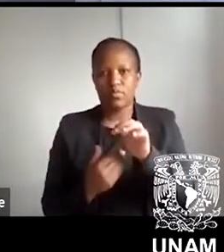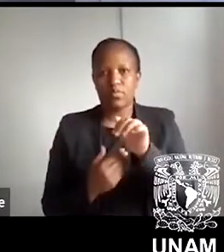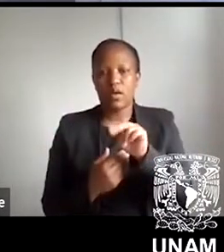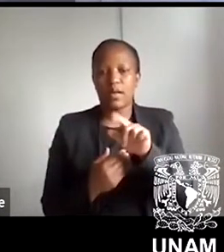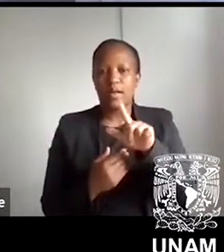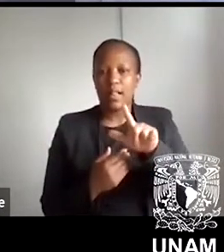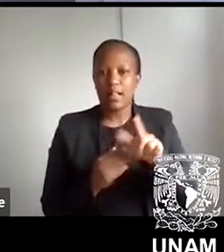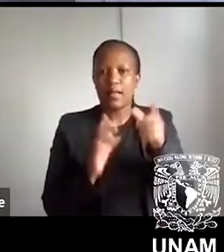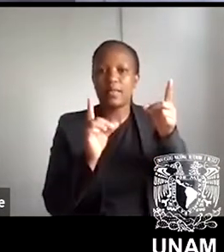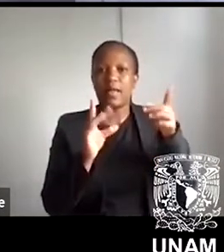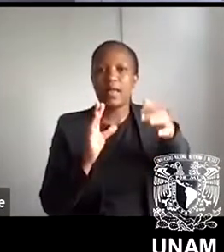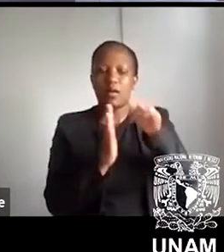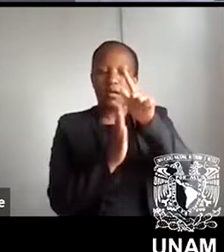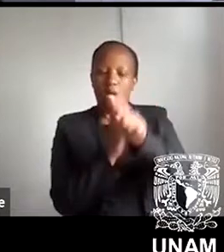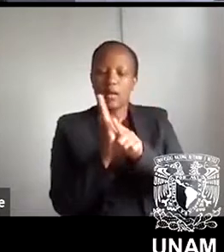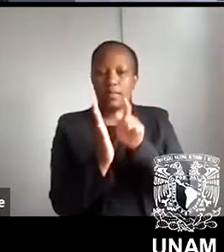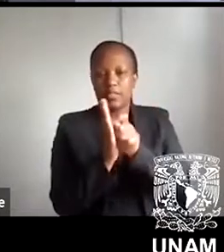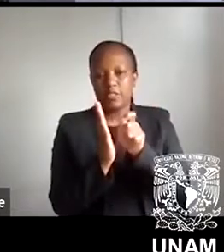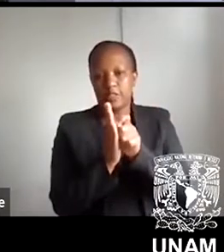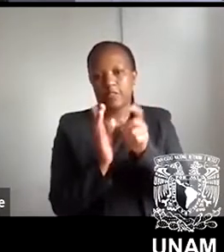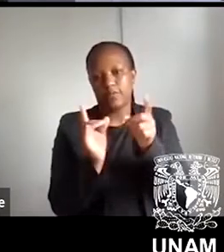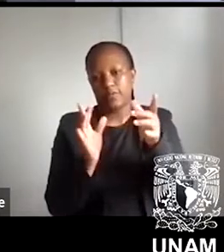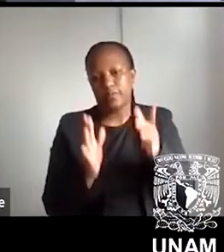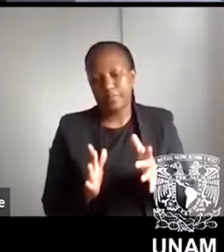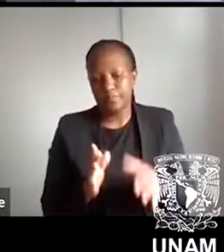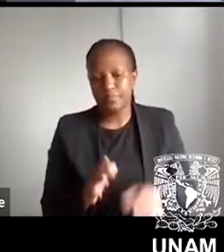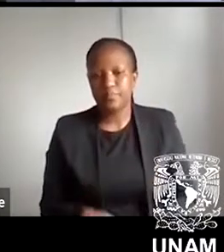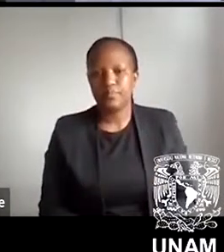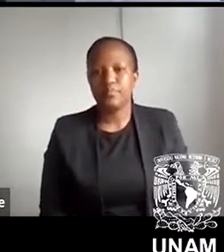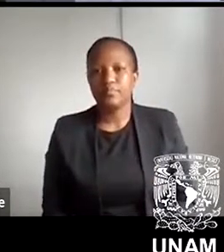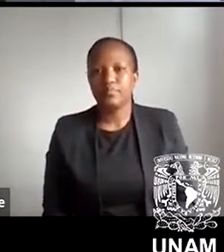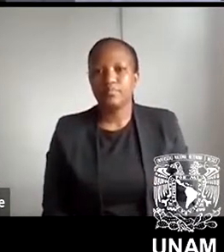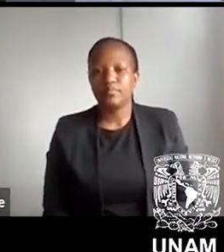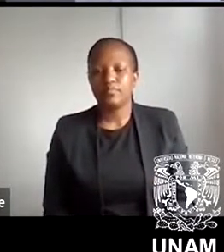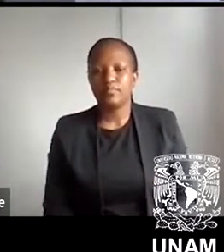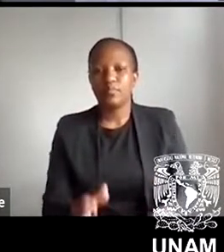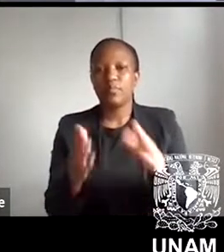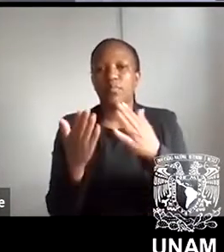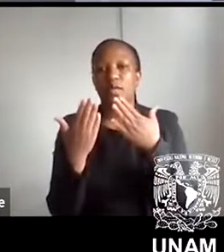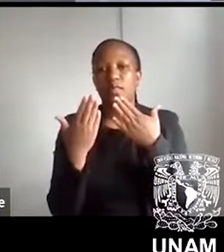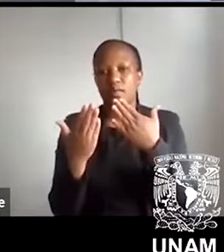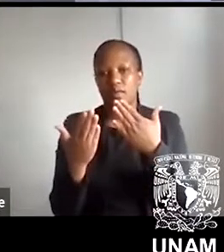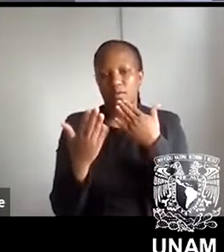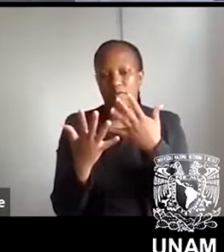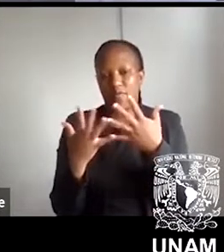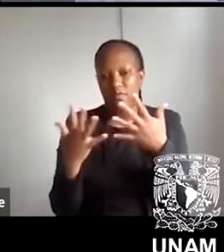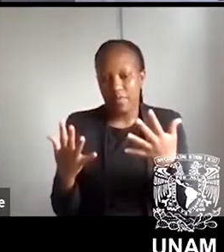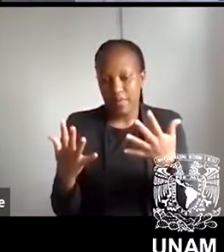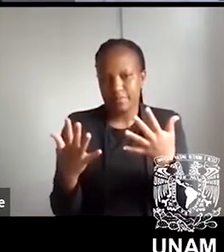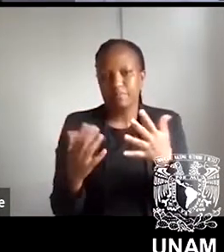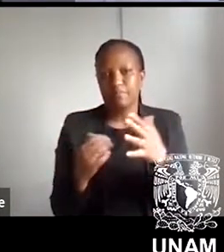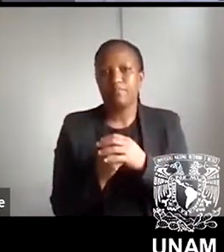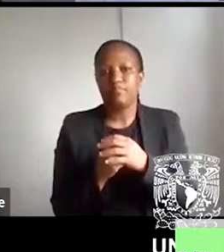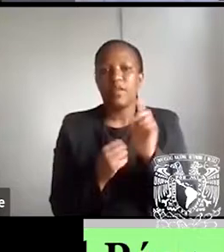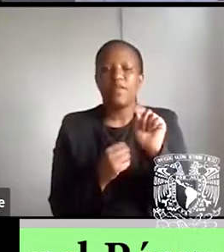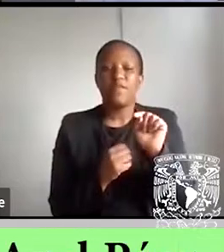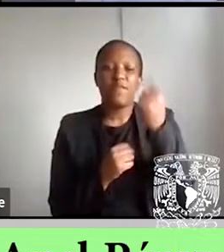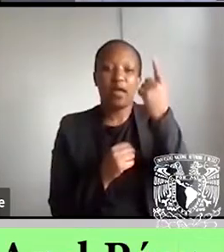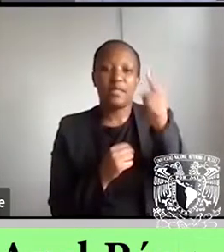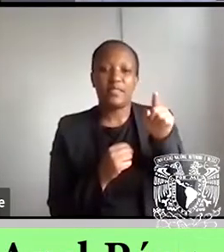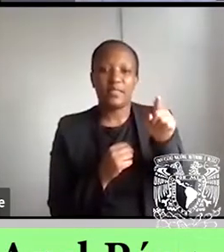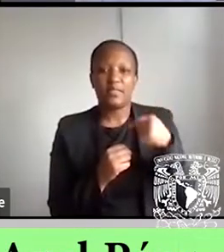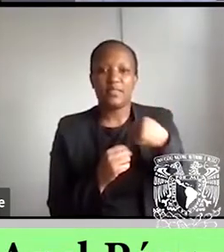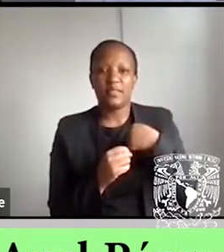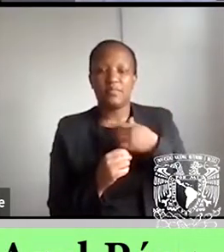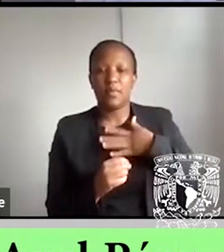director of Literatura UNAM. Thank you very much, Arturo. First of all, of course, I would have to